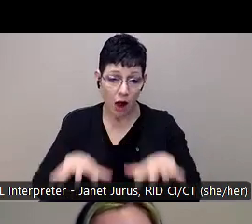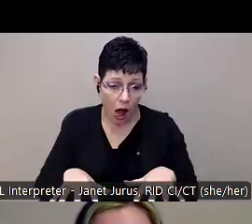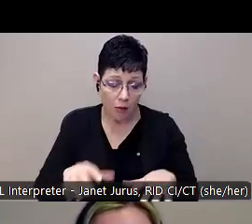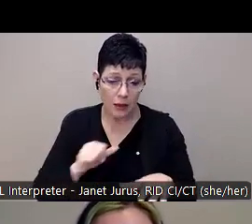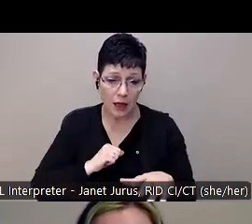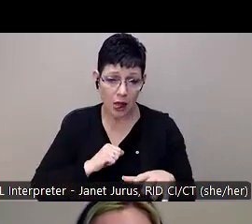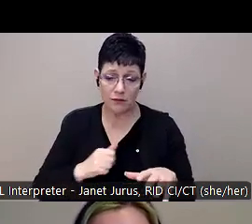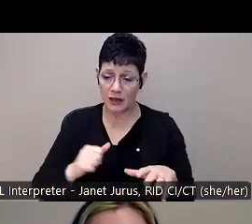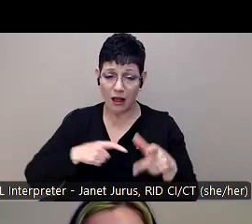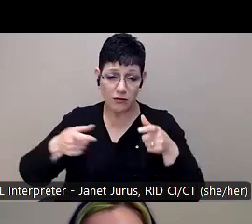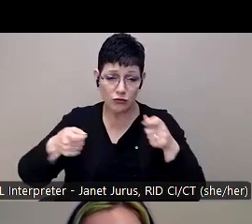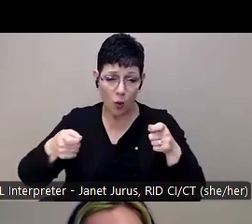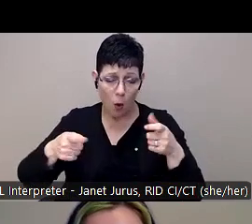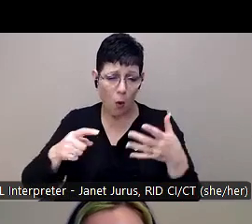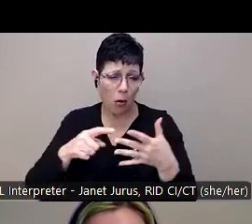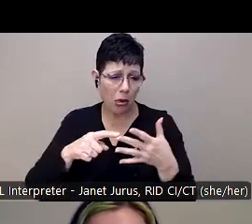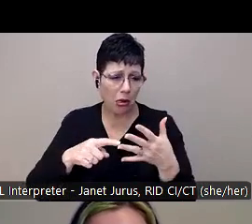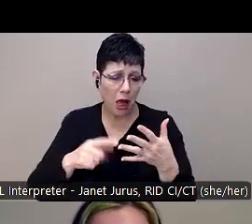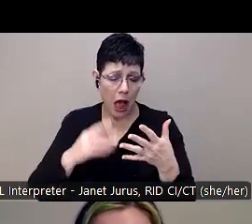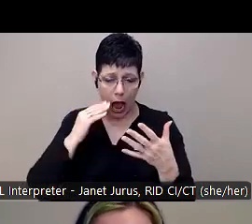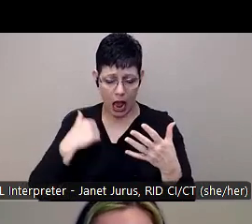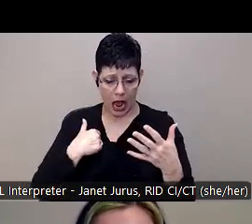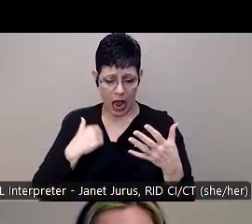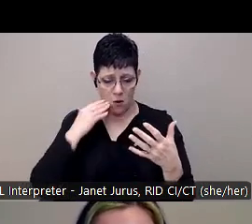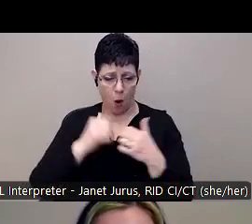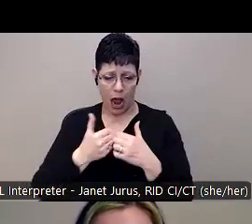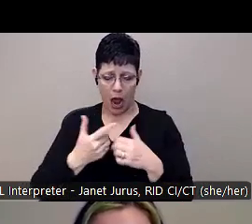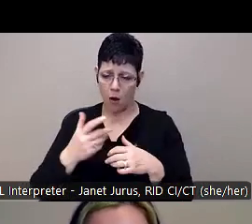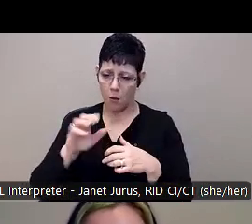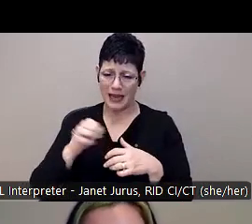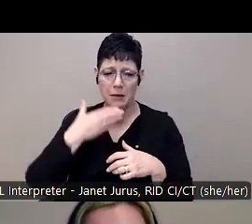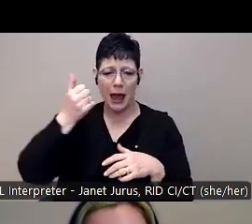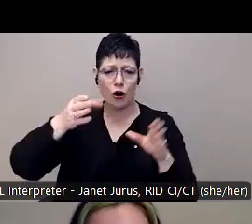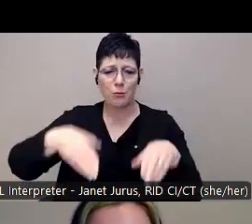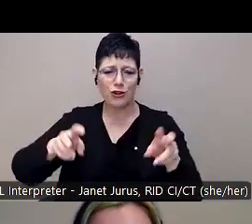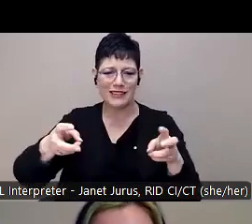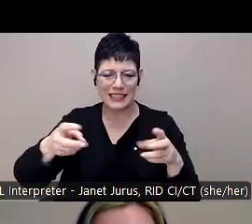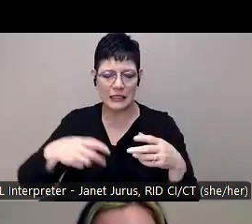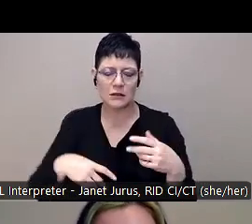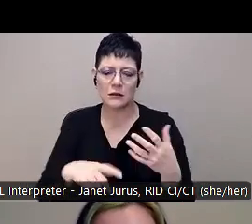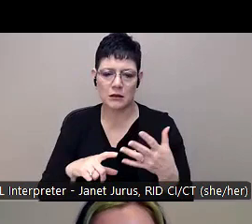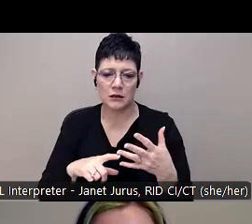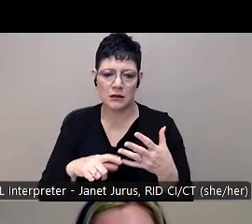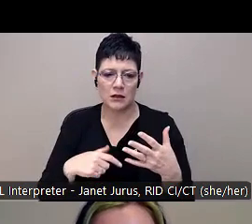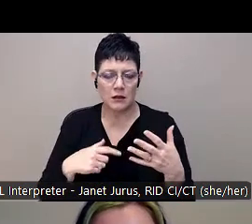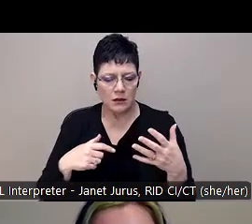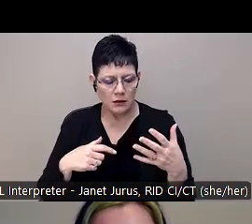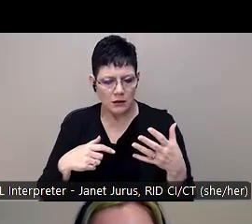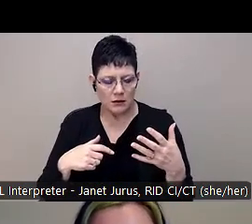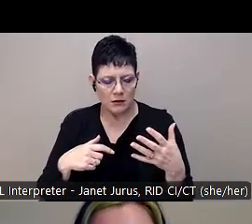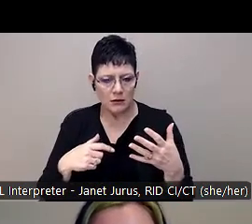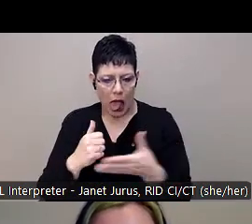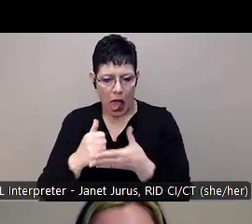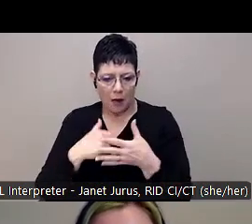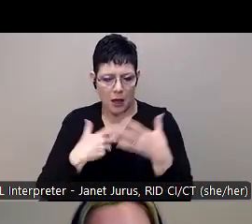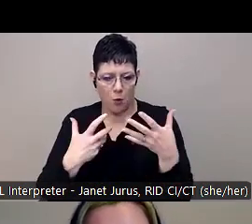-control. Um, I know how to be a better person now. Um, it made me want to be nicer and more kind to